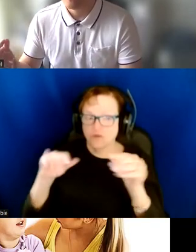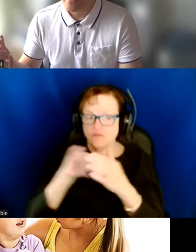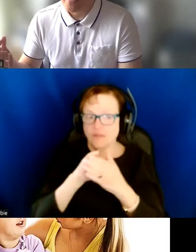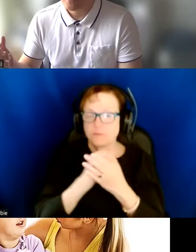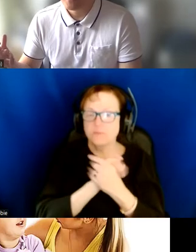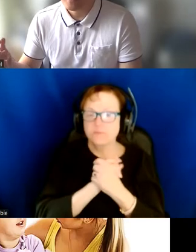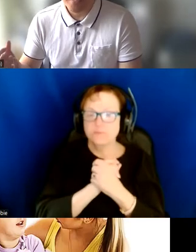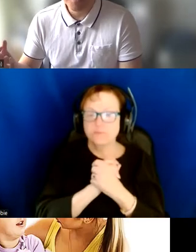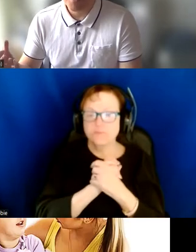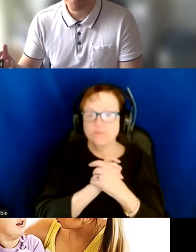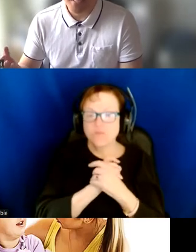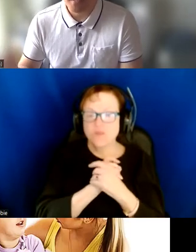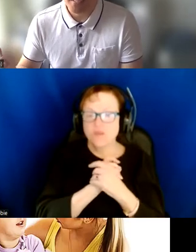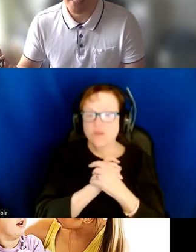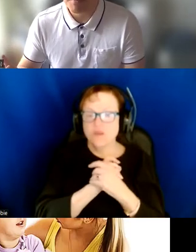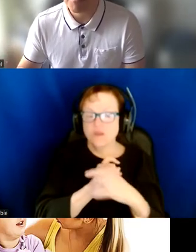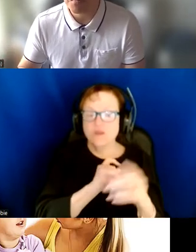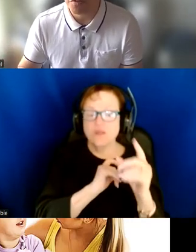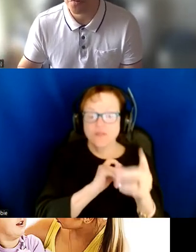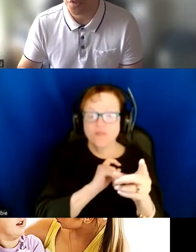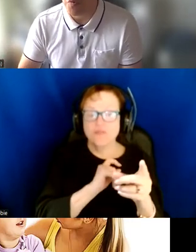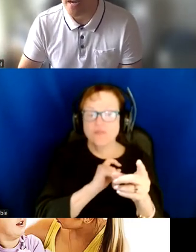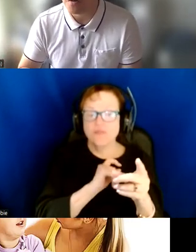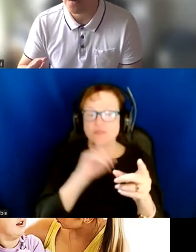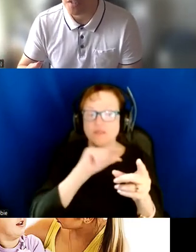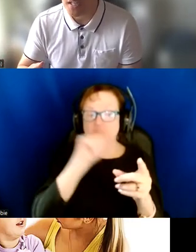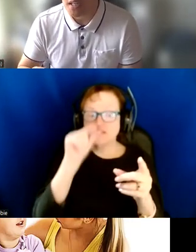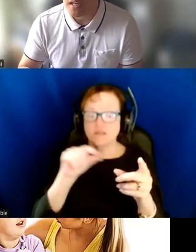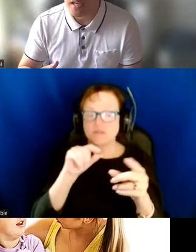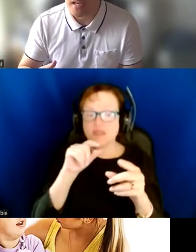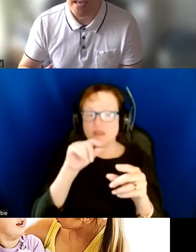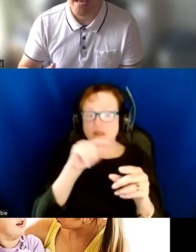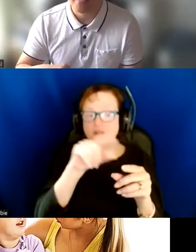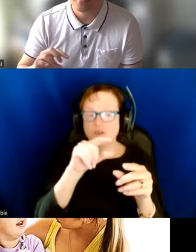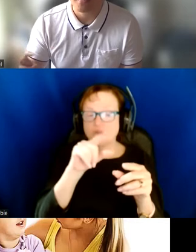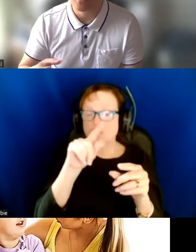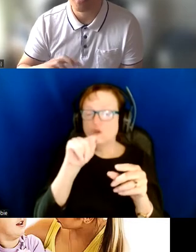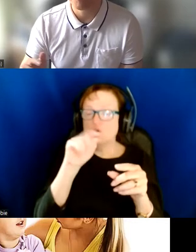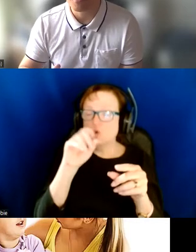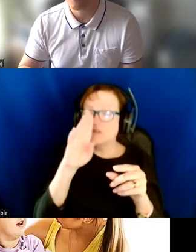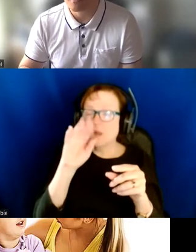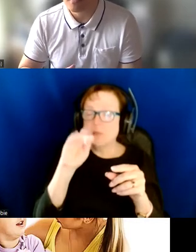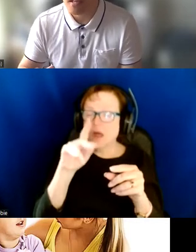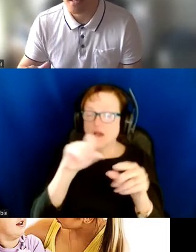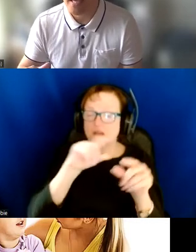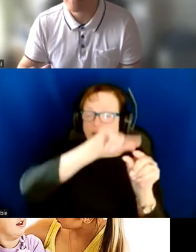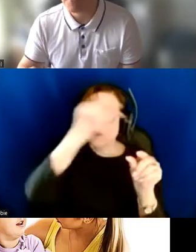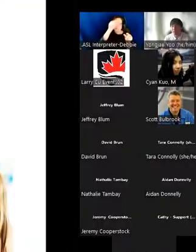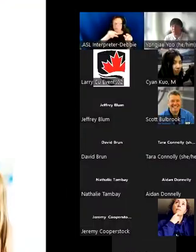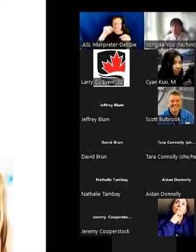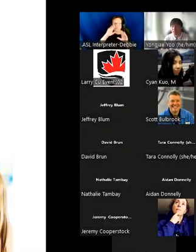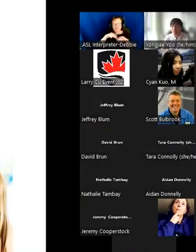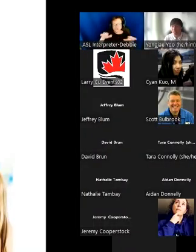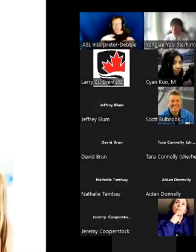The tangible object can be moved along the wire only, and the children can